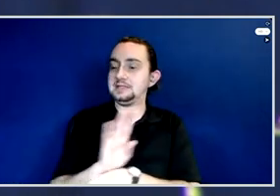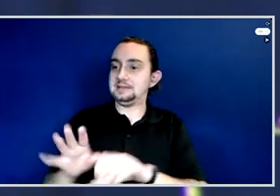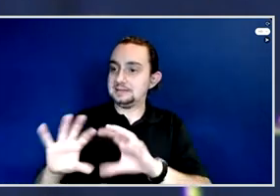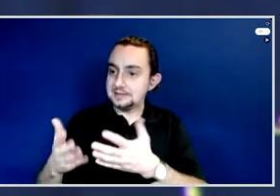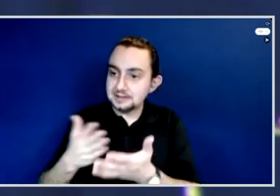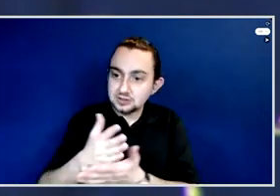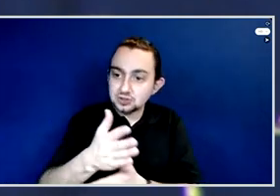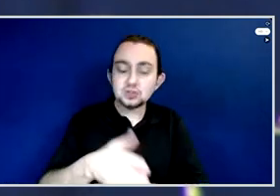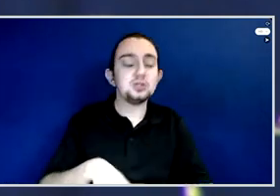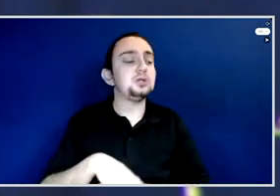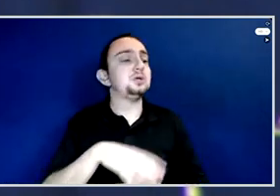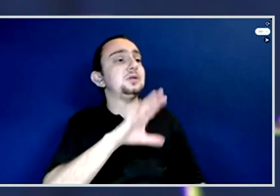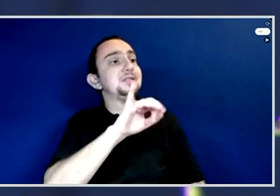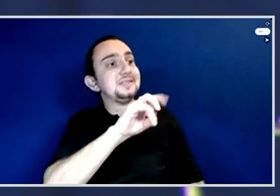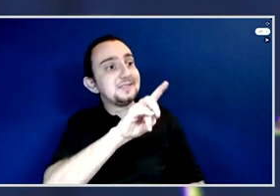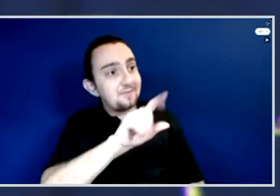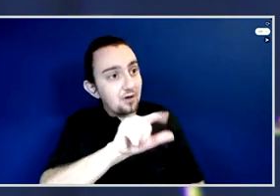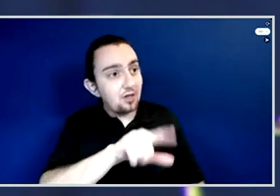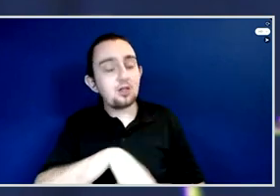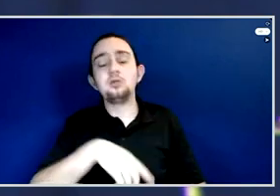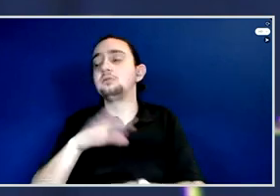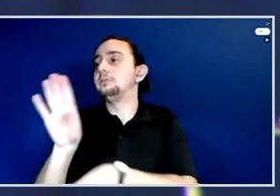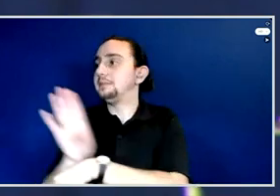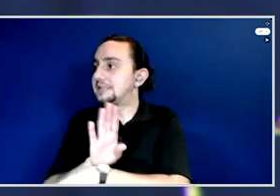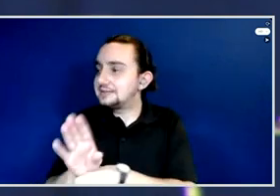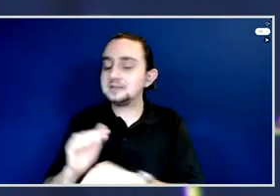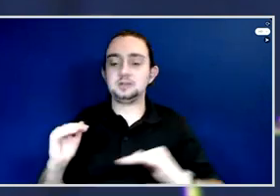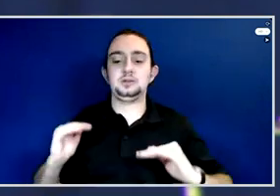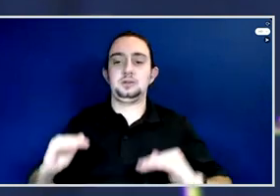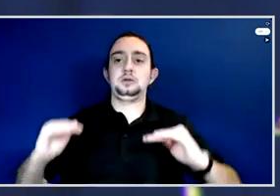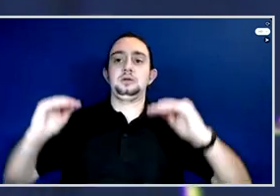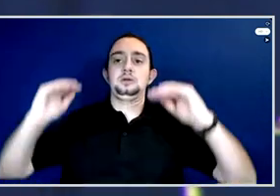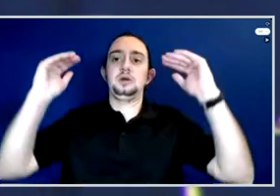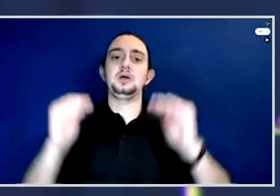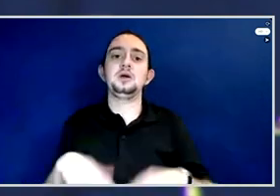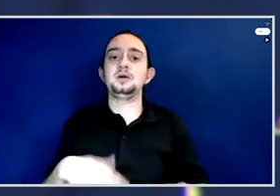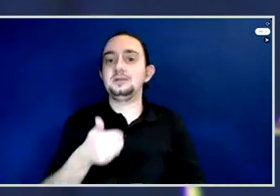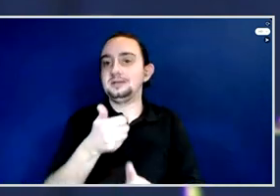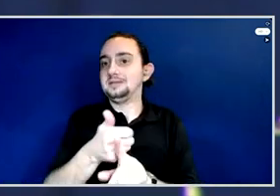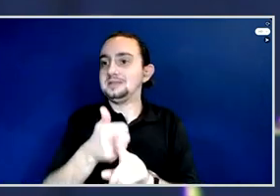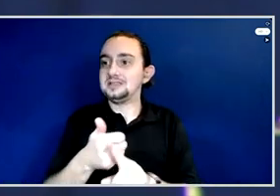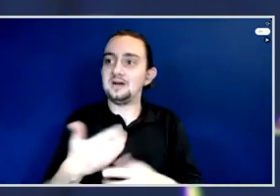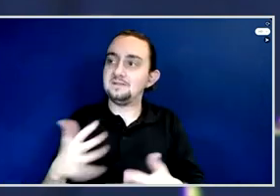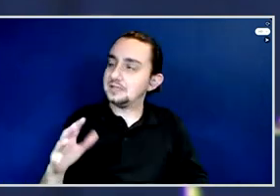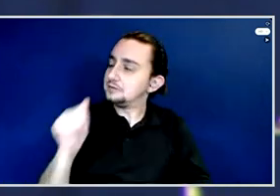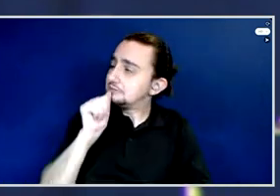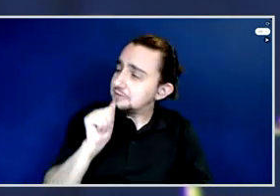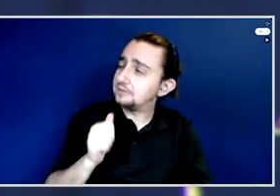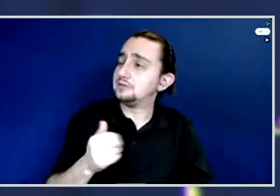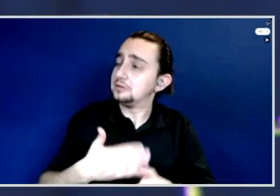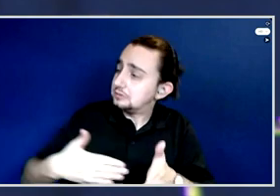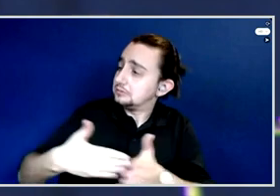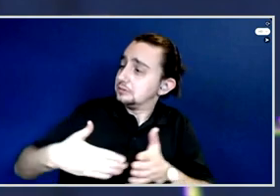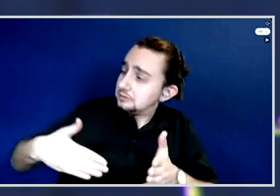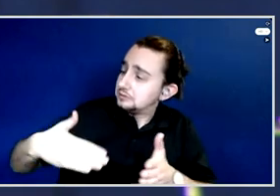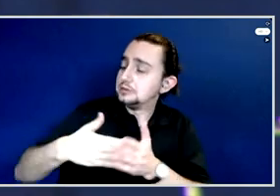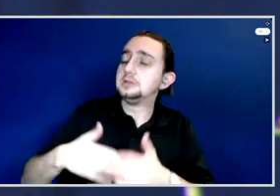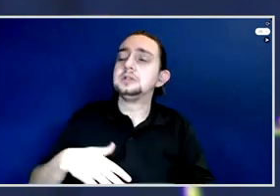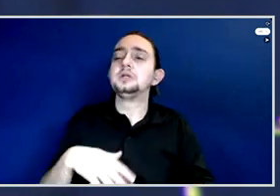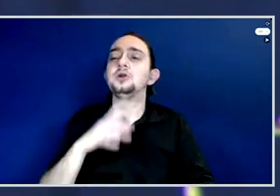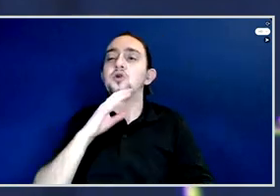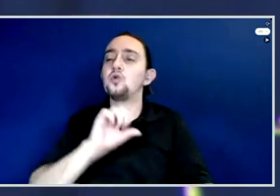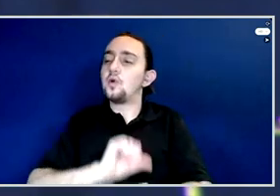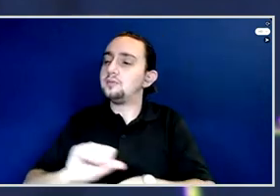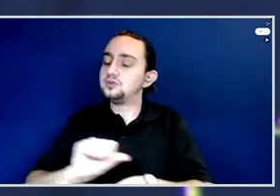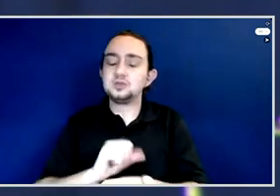society, and the common and ordinary citizens that are the victims of corruption. I think we still need to find that and for me, that's the challenge that we